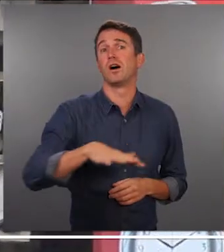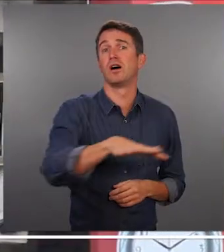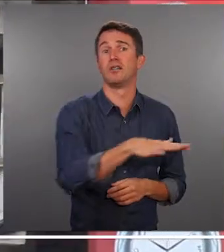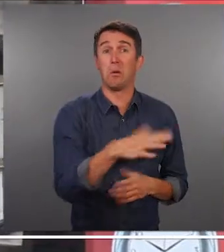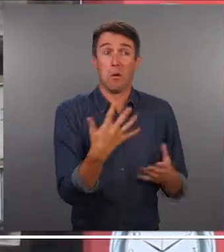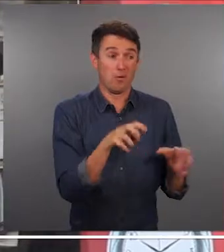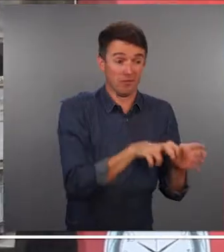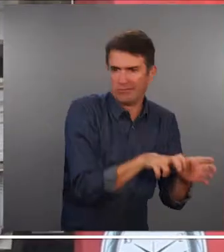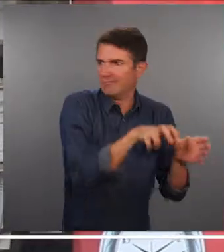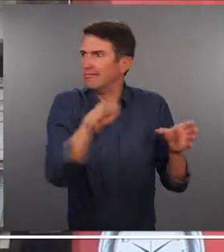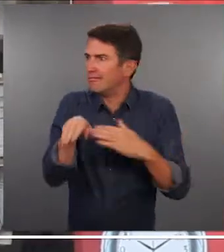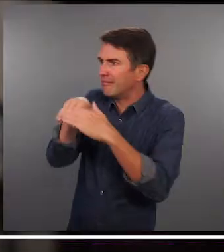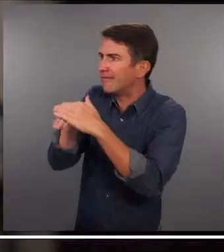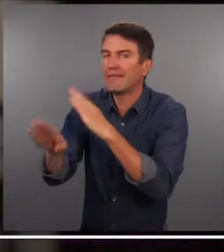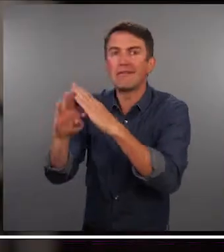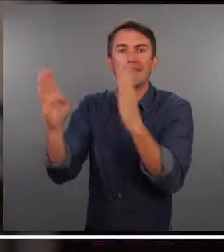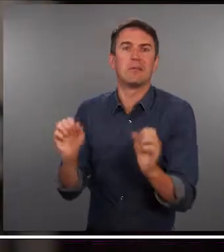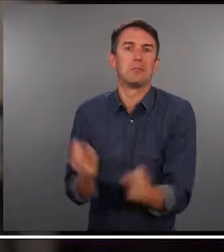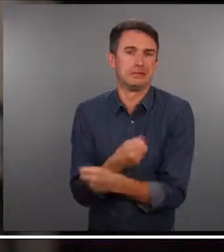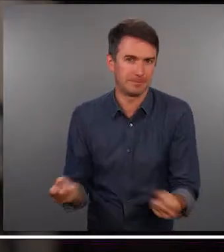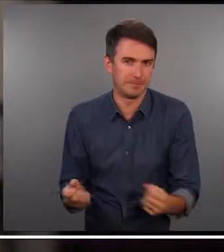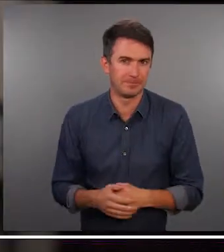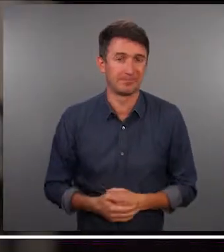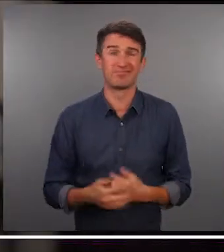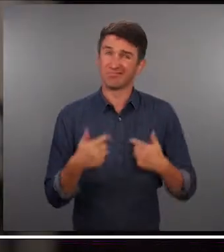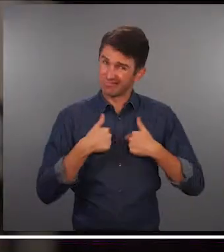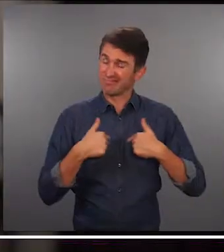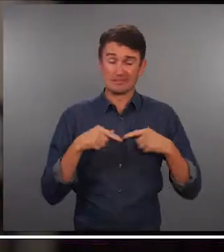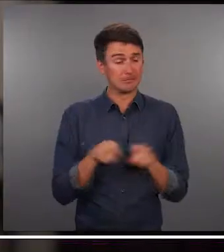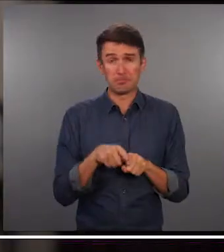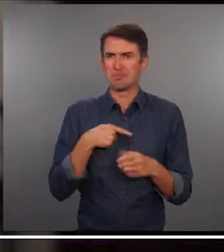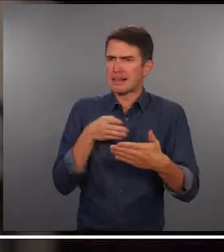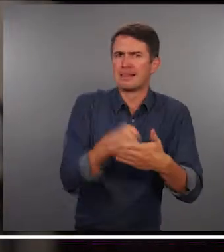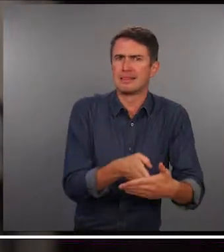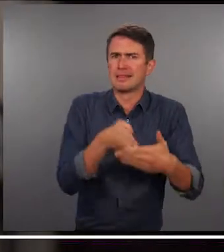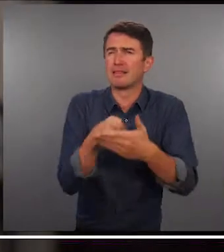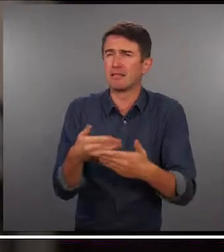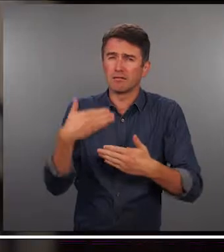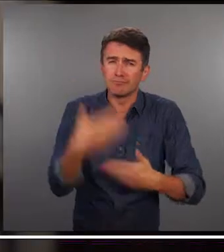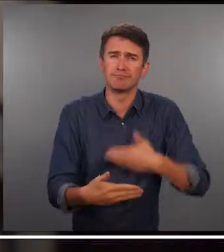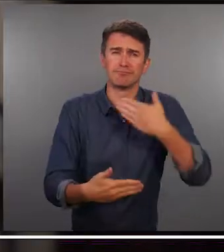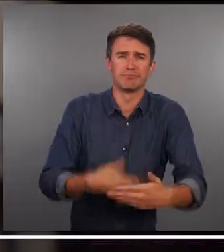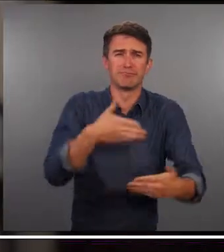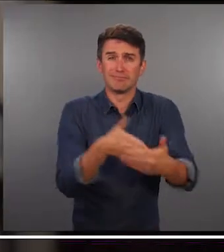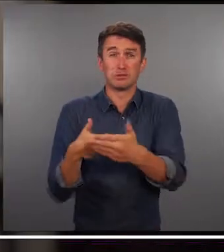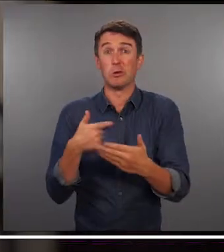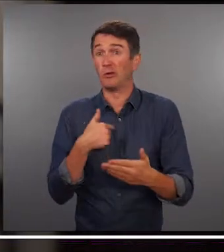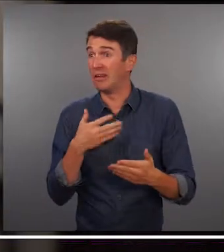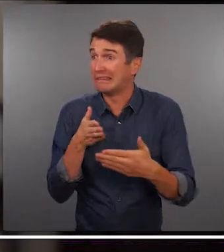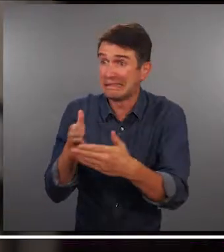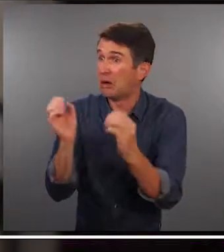sometimes not being able to go out and that's something I have to deal with every day where I have to plan my entire schedule for the day